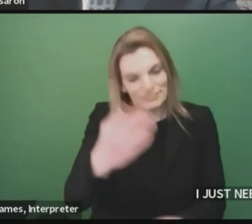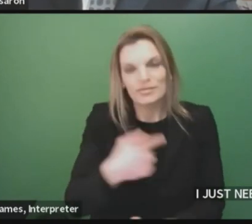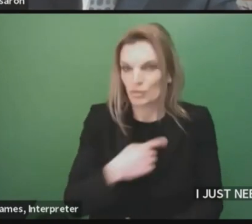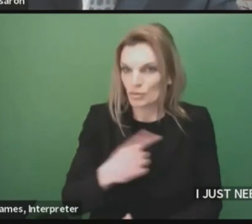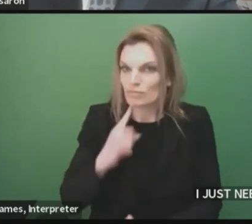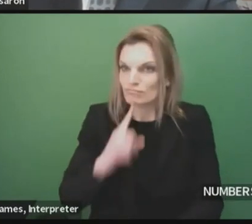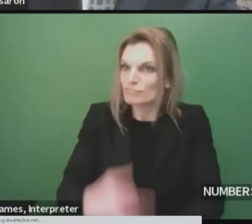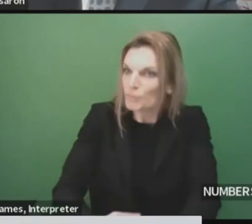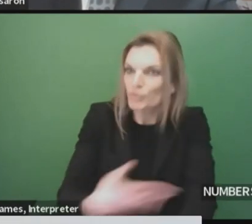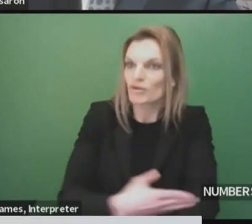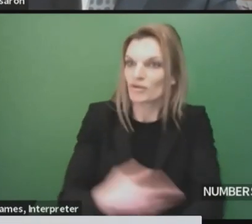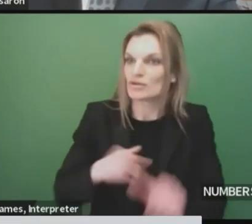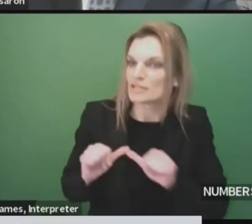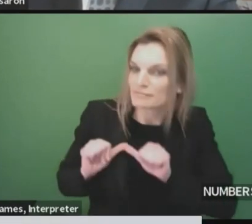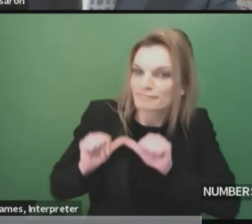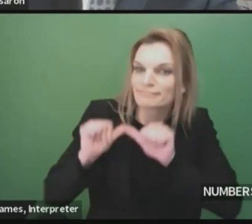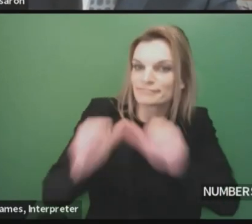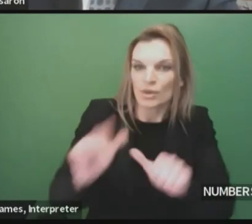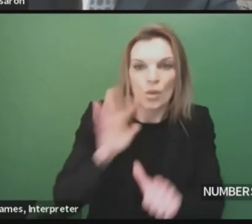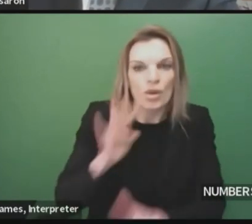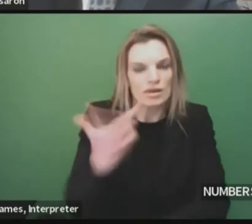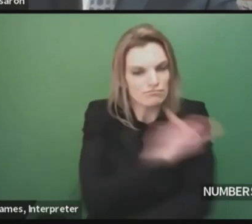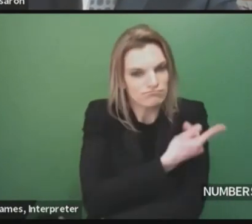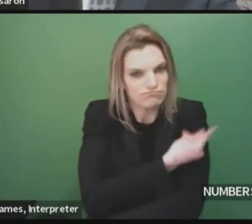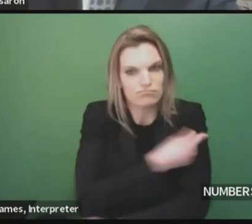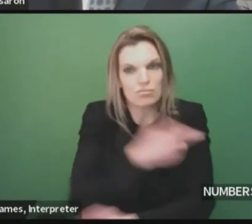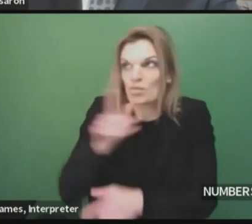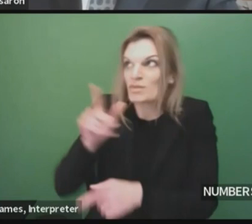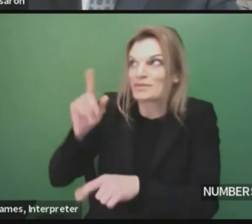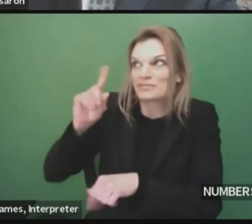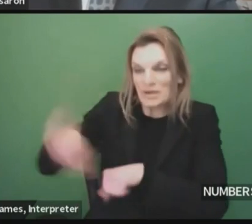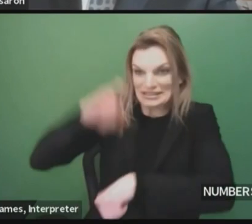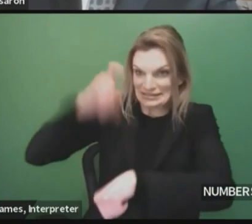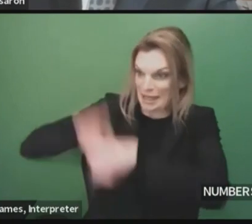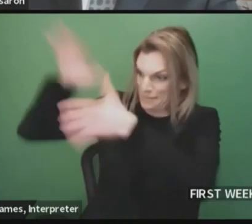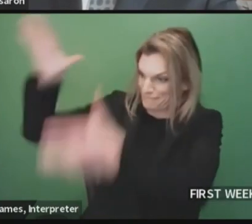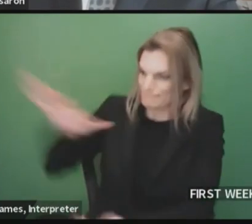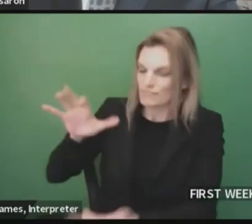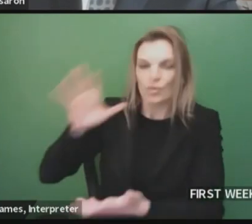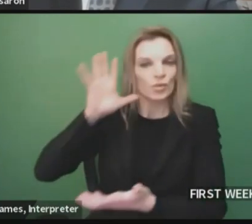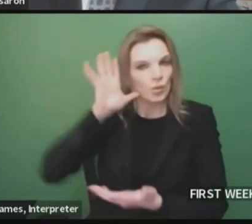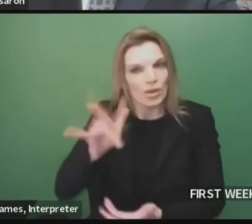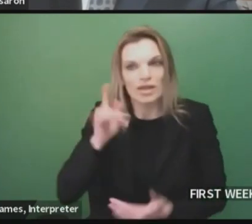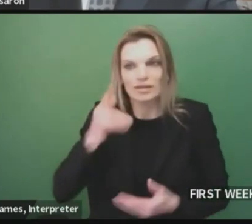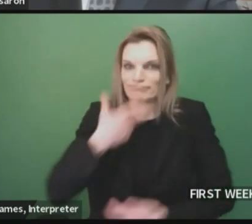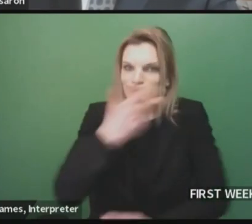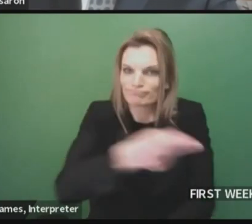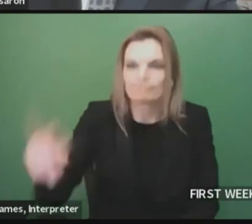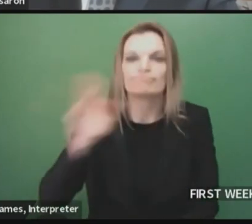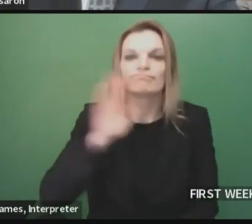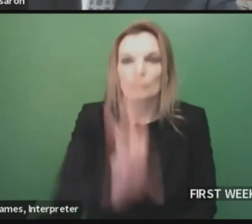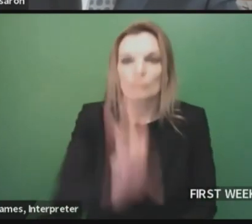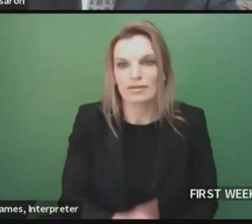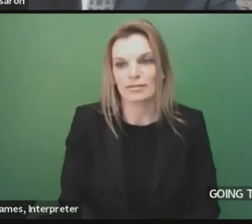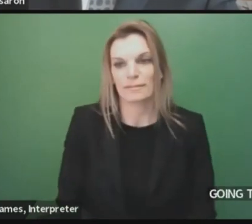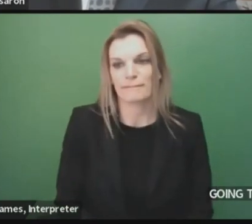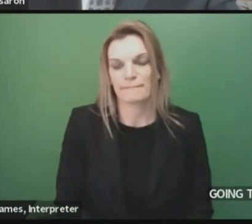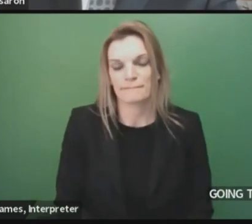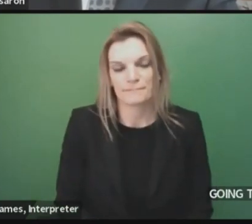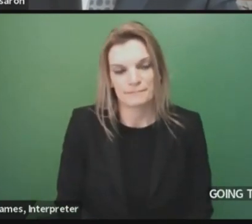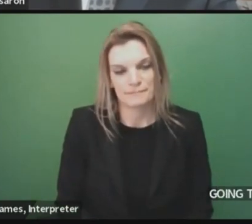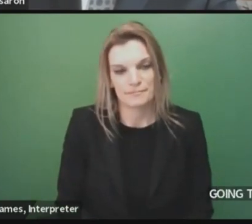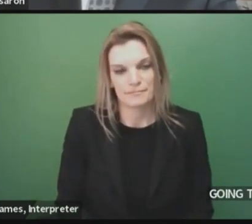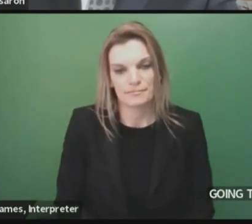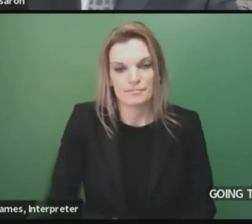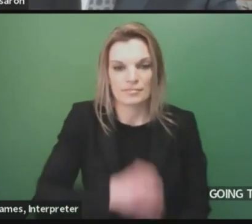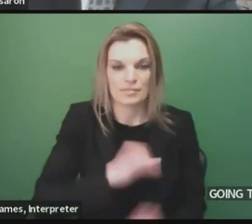get better and stronger and faster every day when those vaccines come rolling in. All right, great, Governor. The last question will come